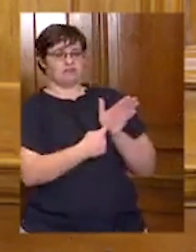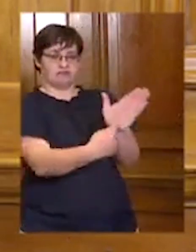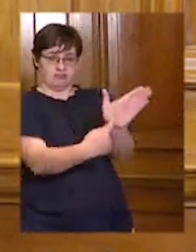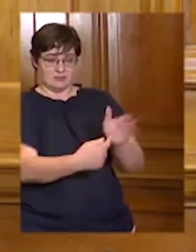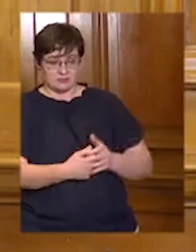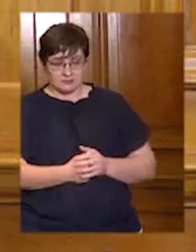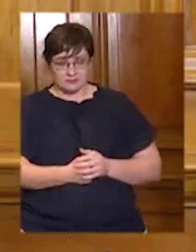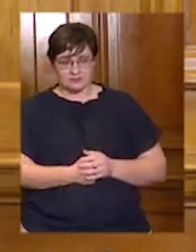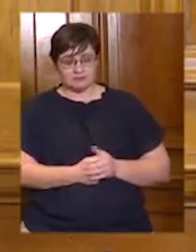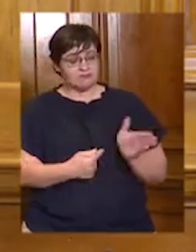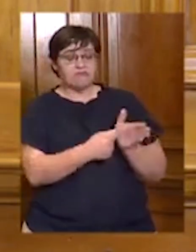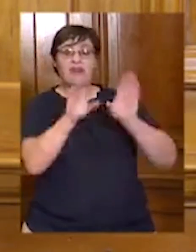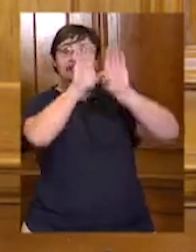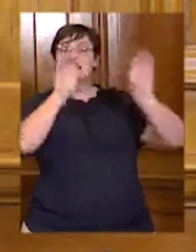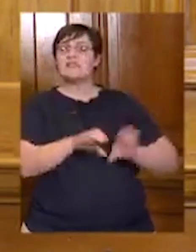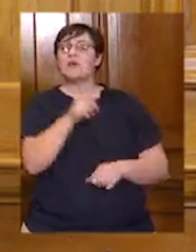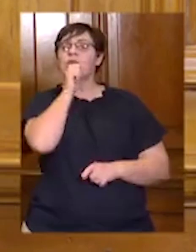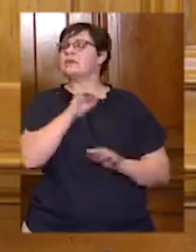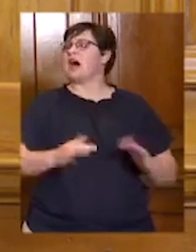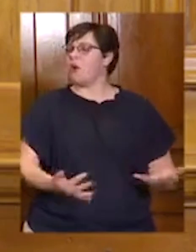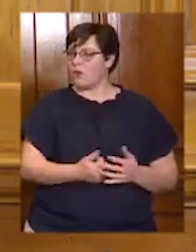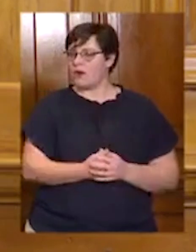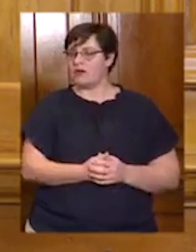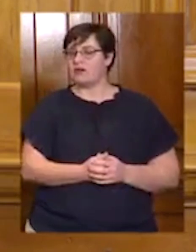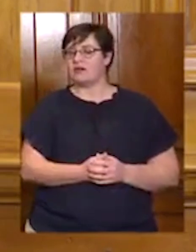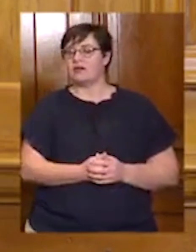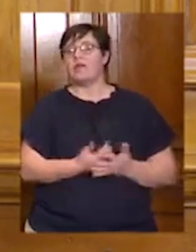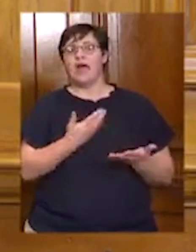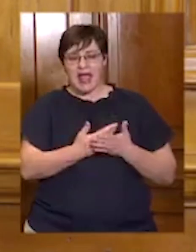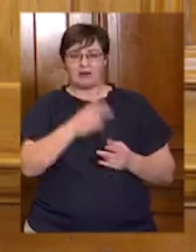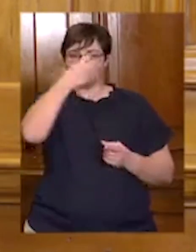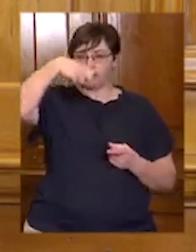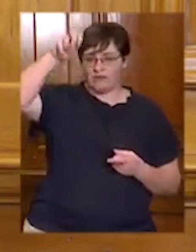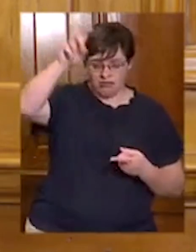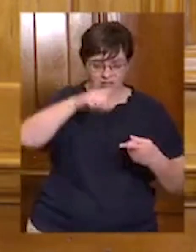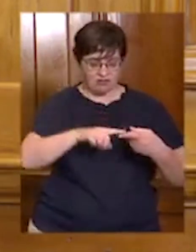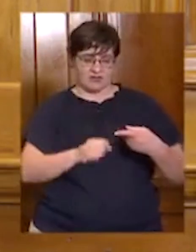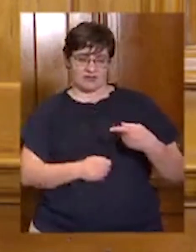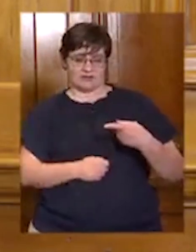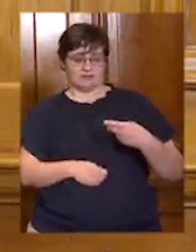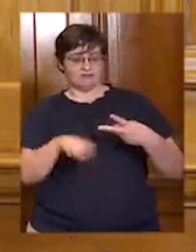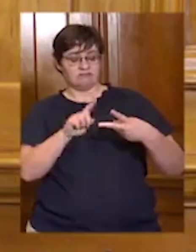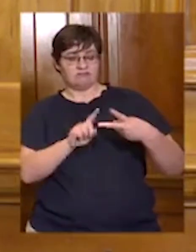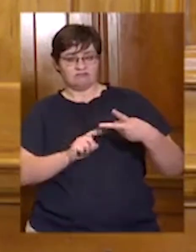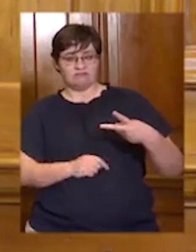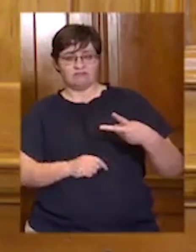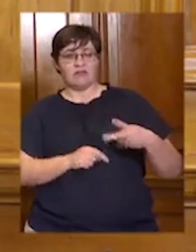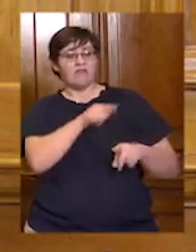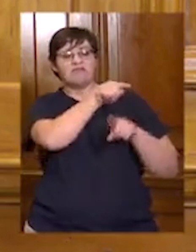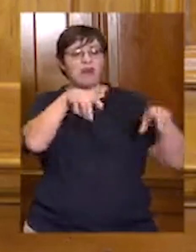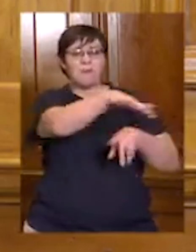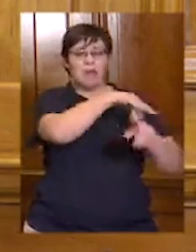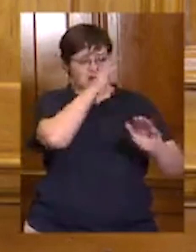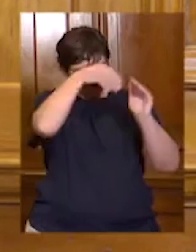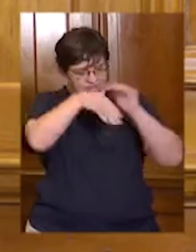This certificate can be used to facilitate travel, to access establishments